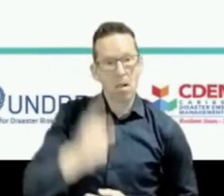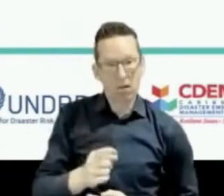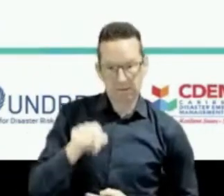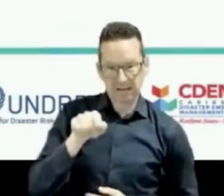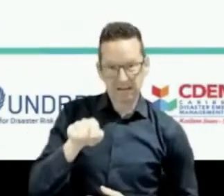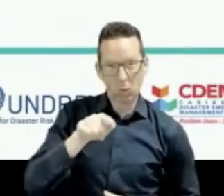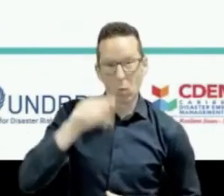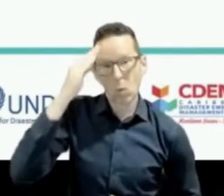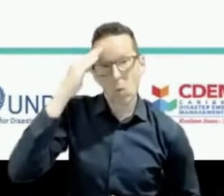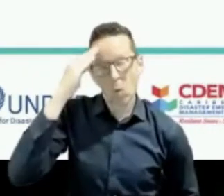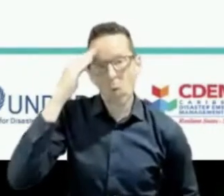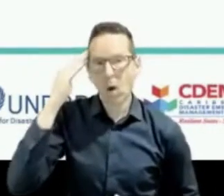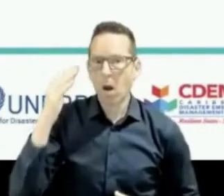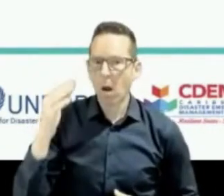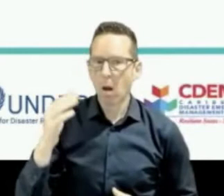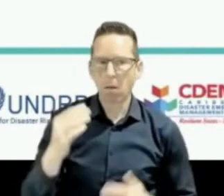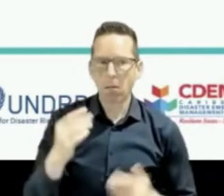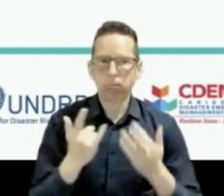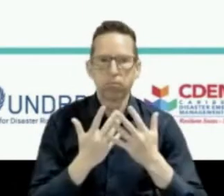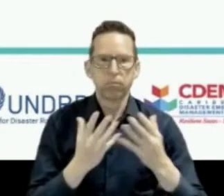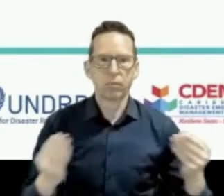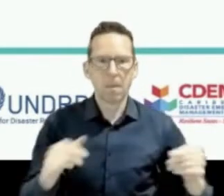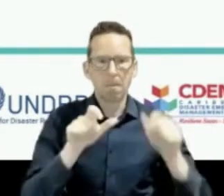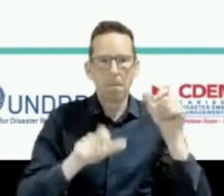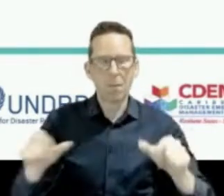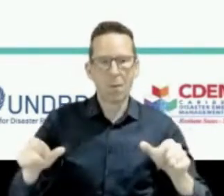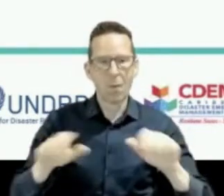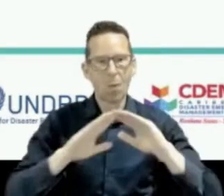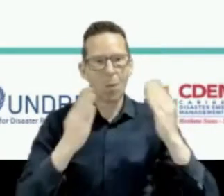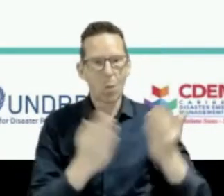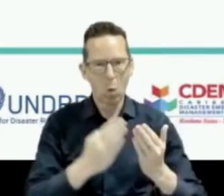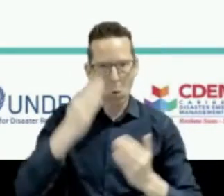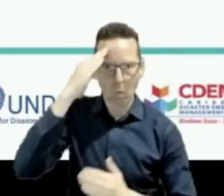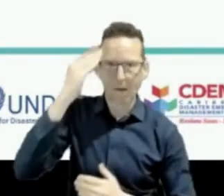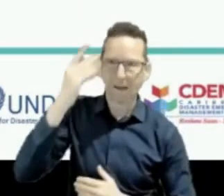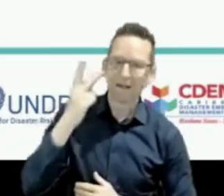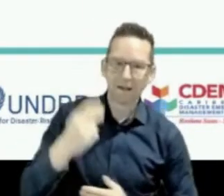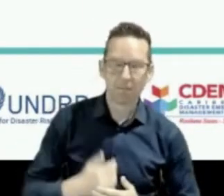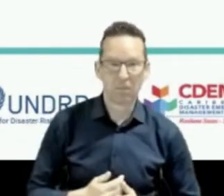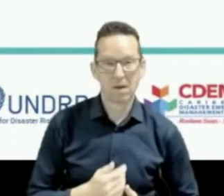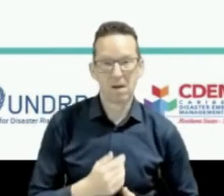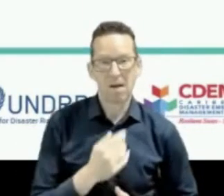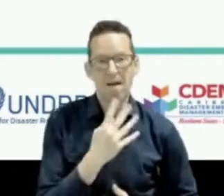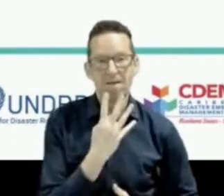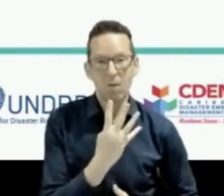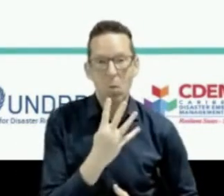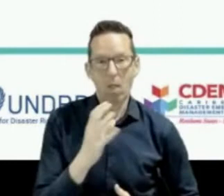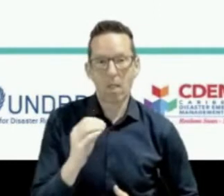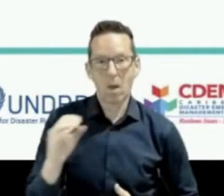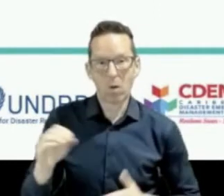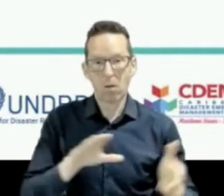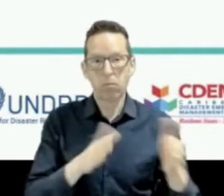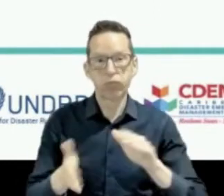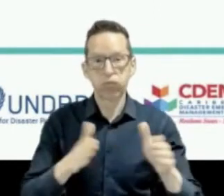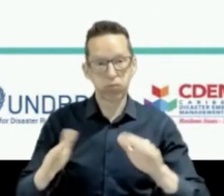encounter, and some on a daily basis, with more than 4,000 deaths per year. And this is from studies of